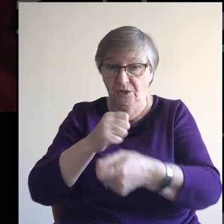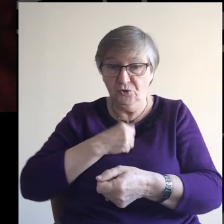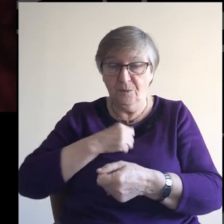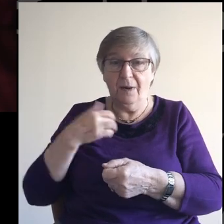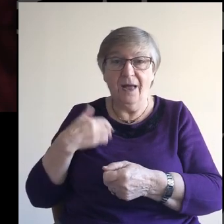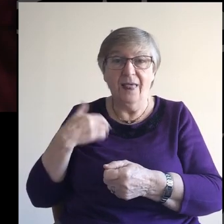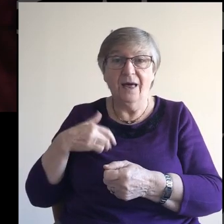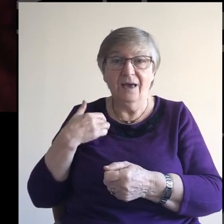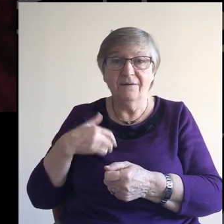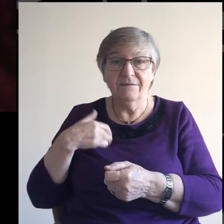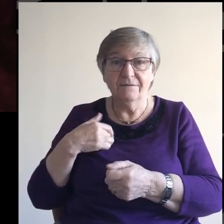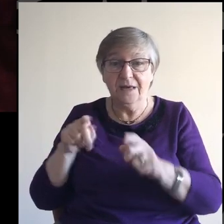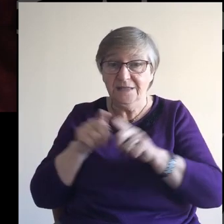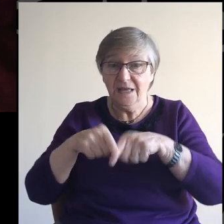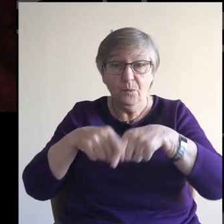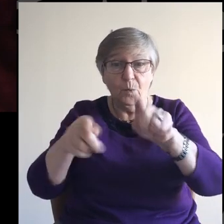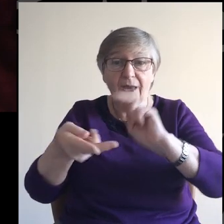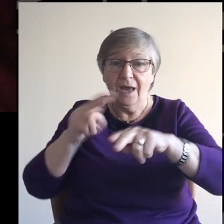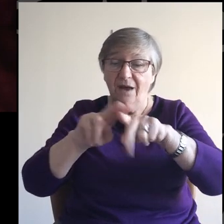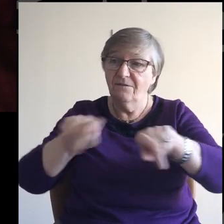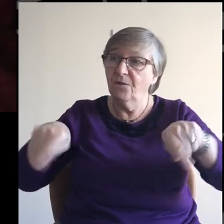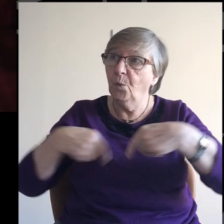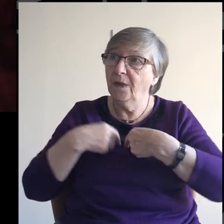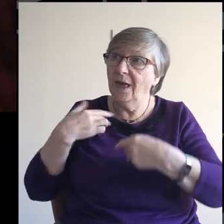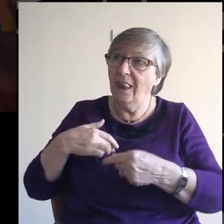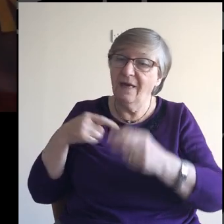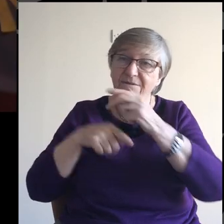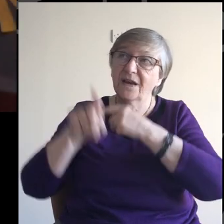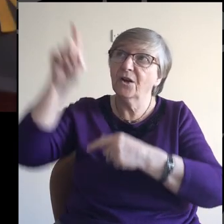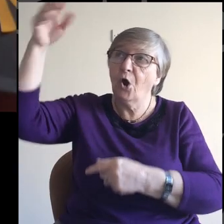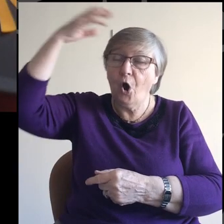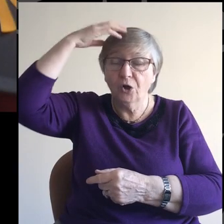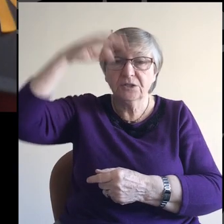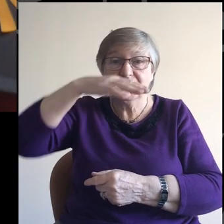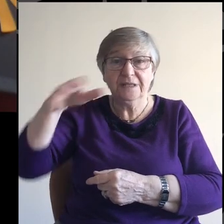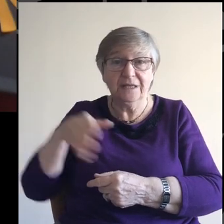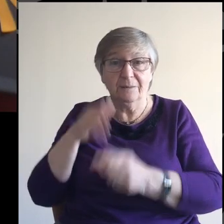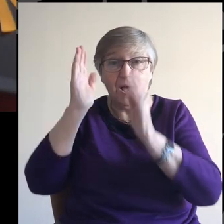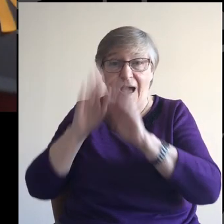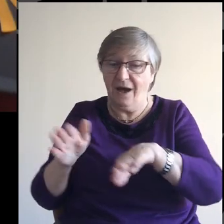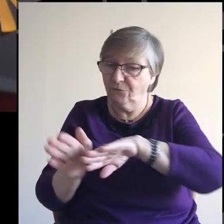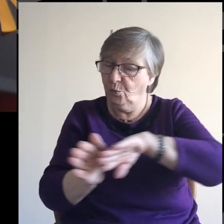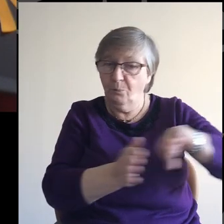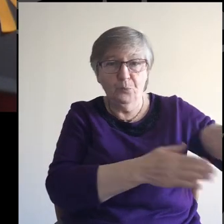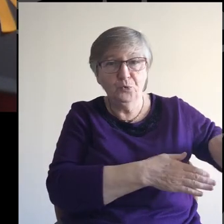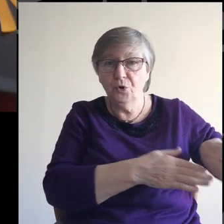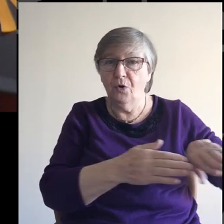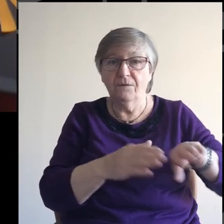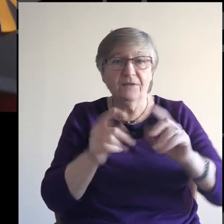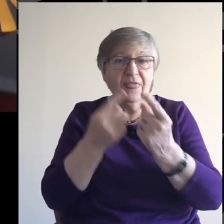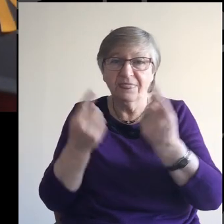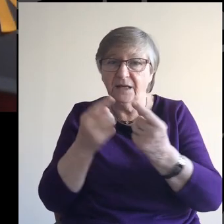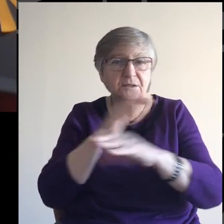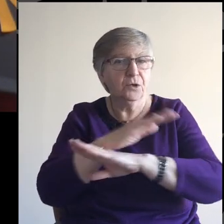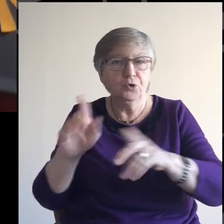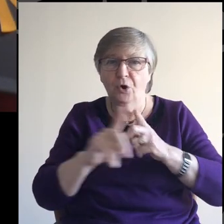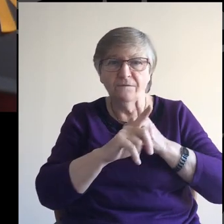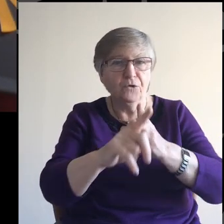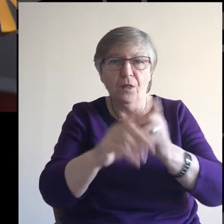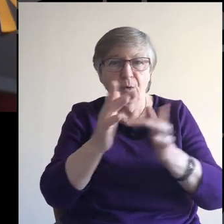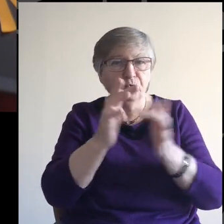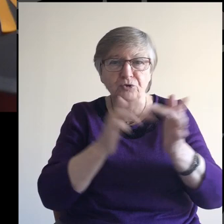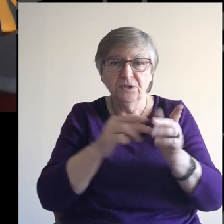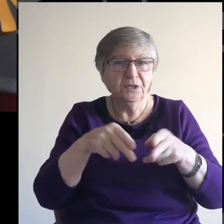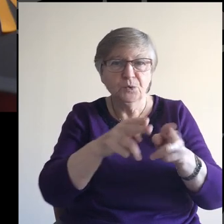things. And the same way that if we go and live in the kingdom of God, so we have to put off all that's not of Christ, all that's not